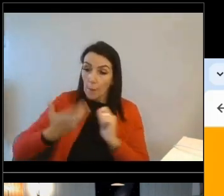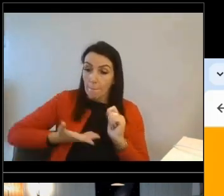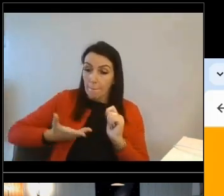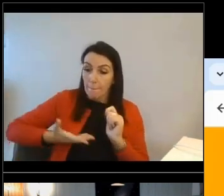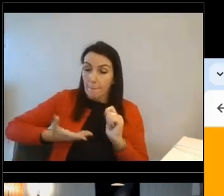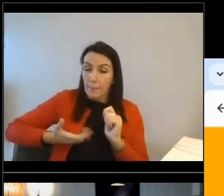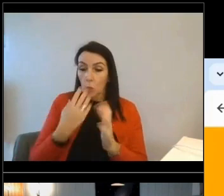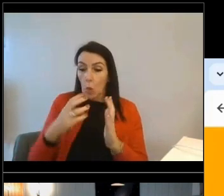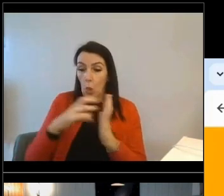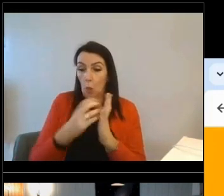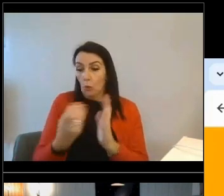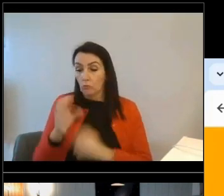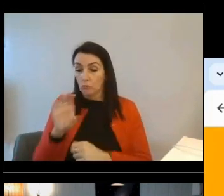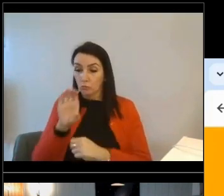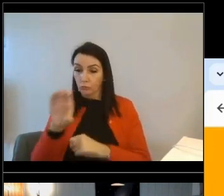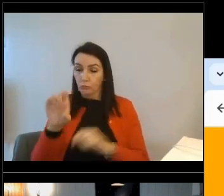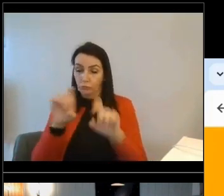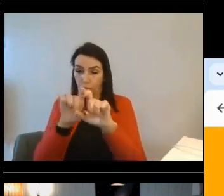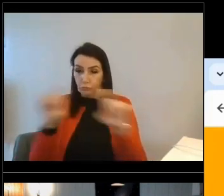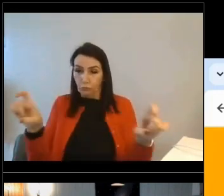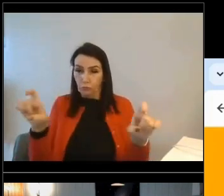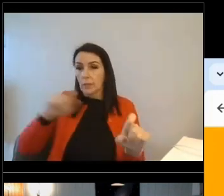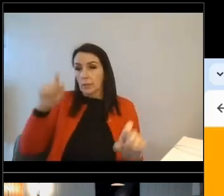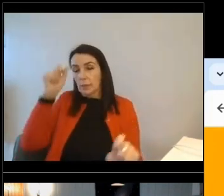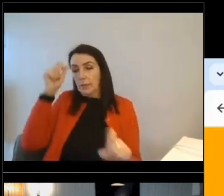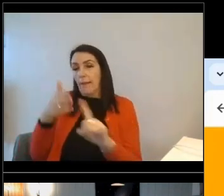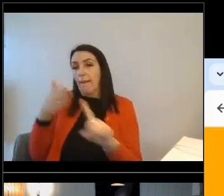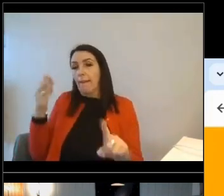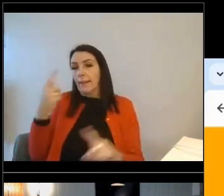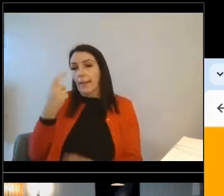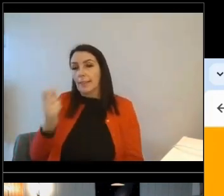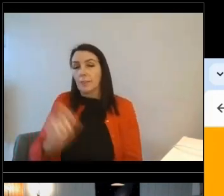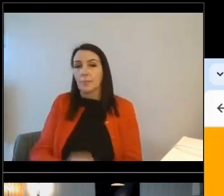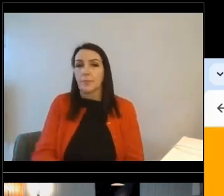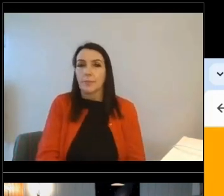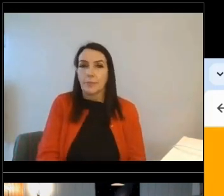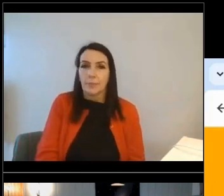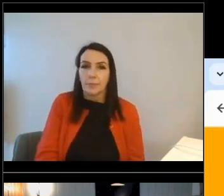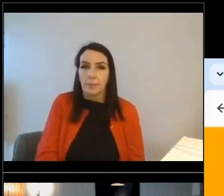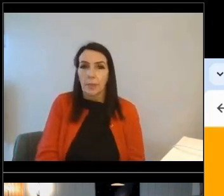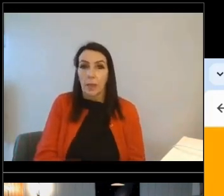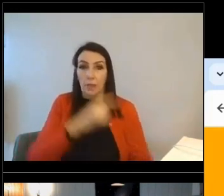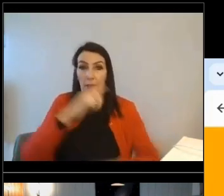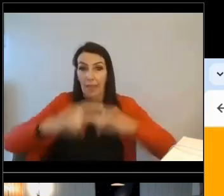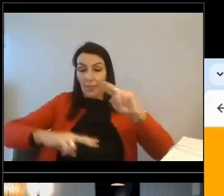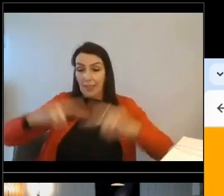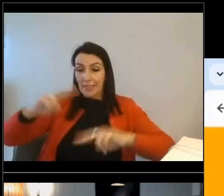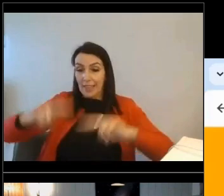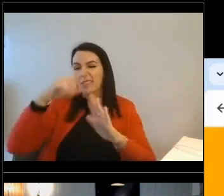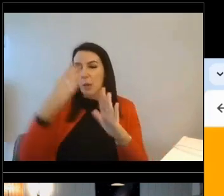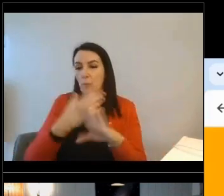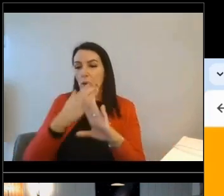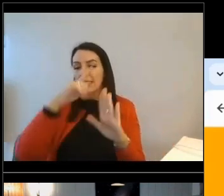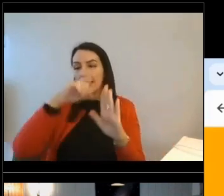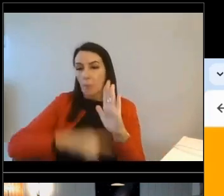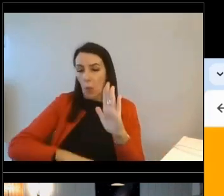logo alongside the energy saving trust logo there. I'll start the assessment. There's some privacy policies and everything that, you know, obviously we